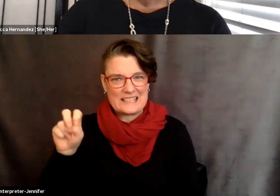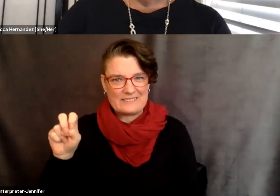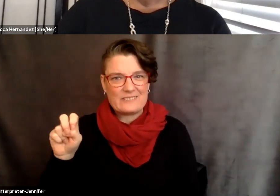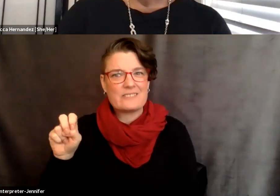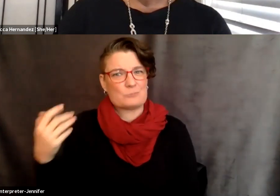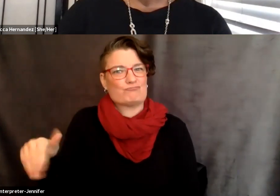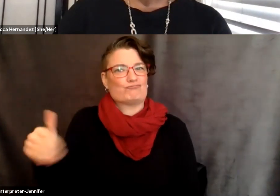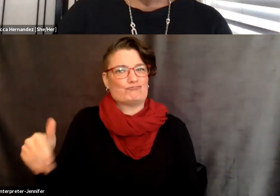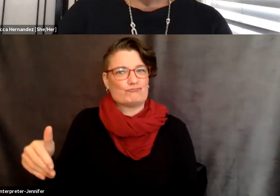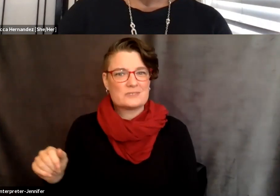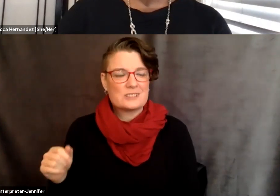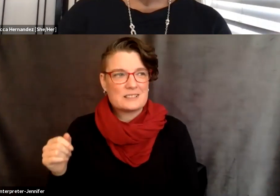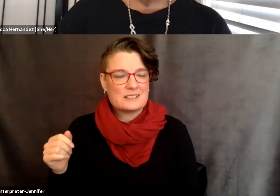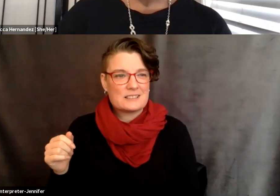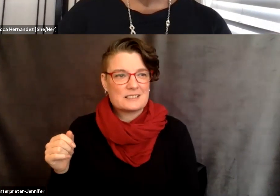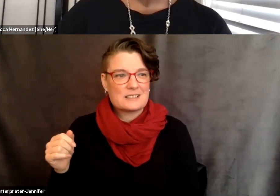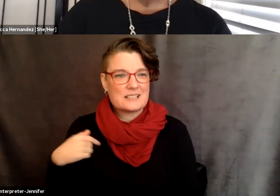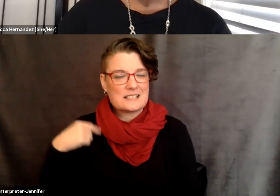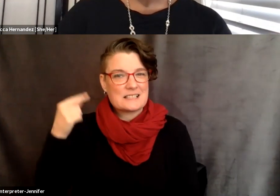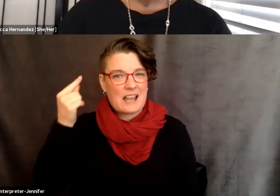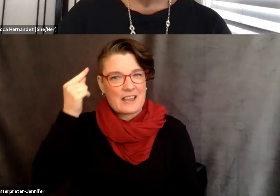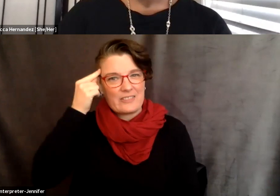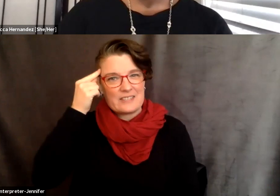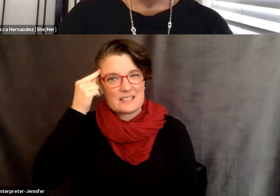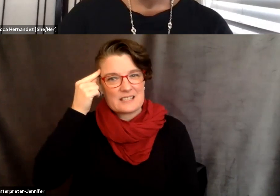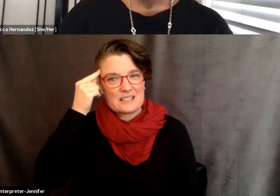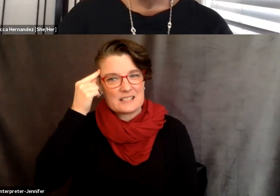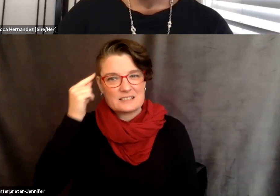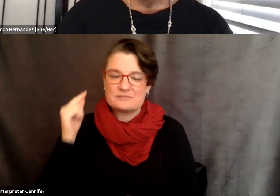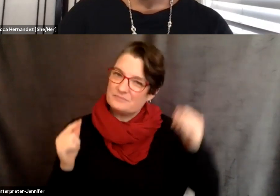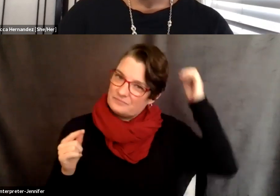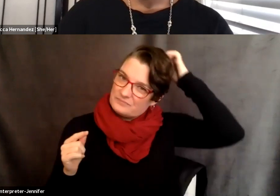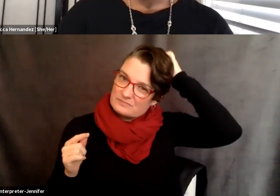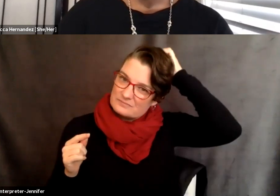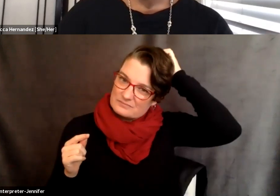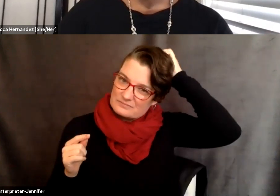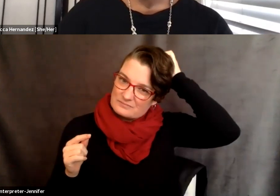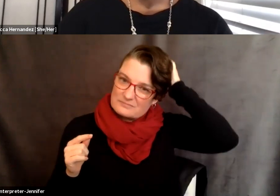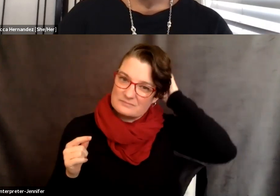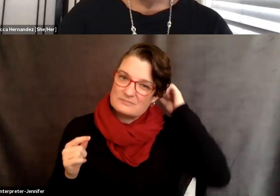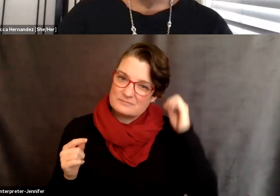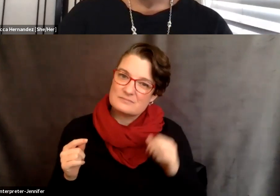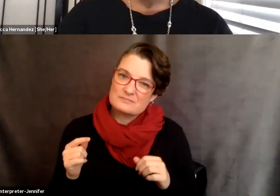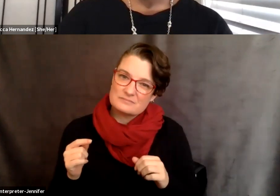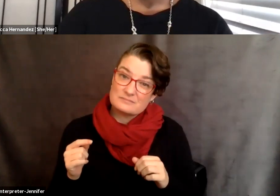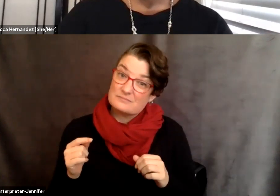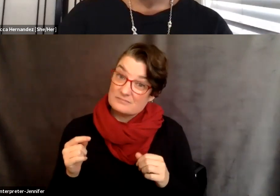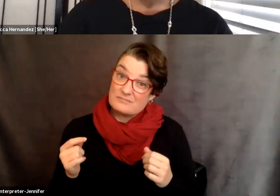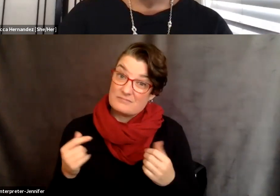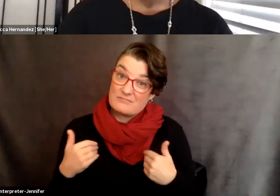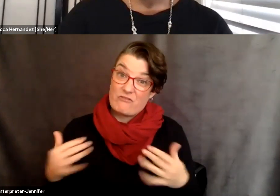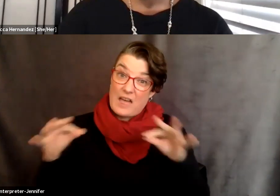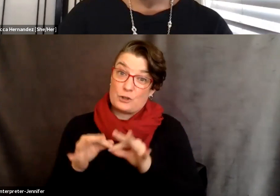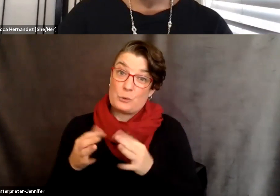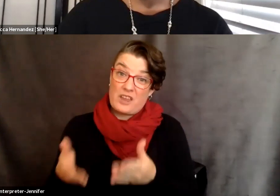Um, I think maybe, I, I think that there is, there is value. There is